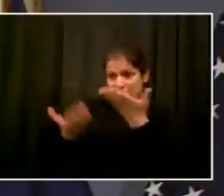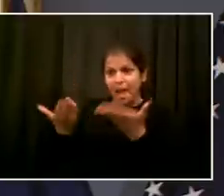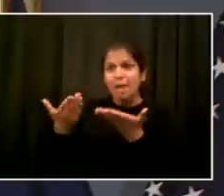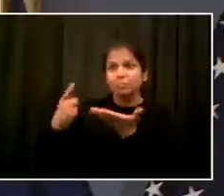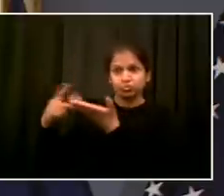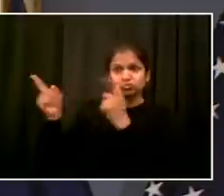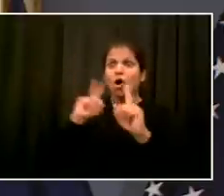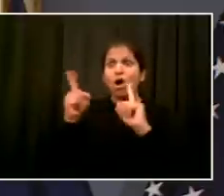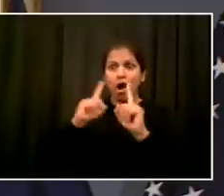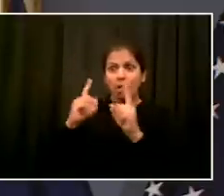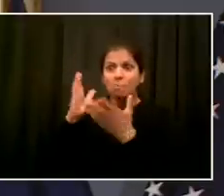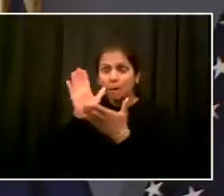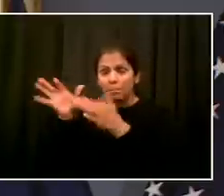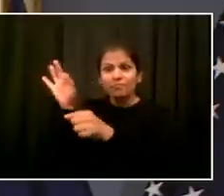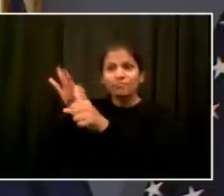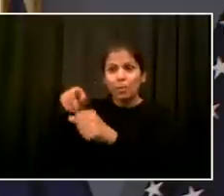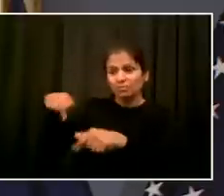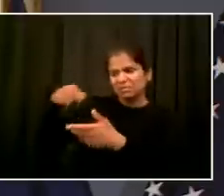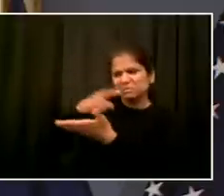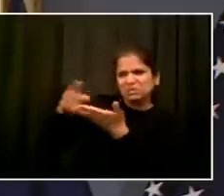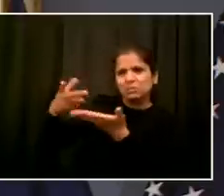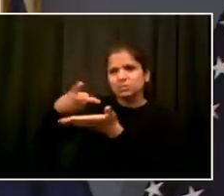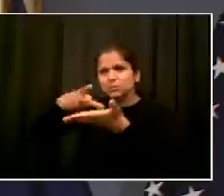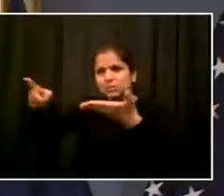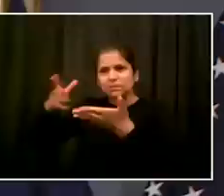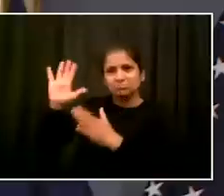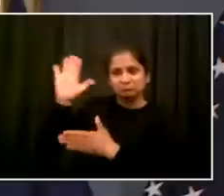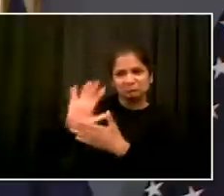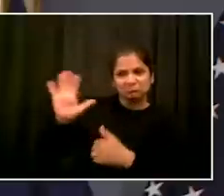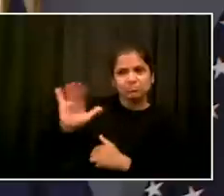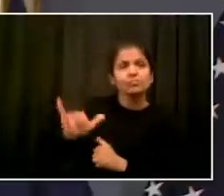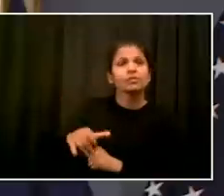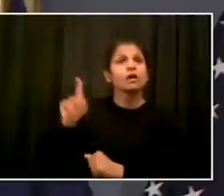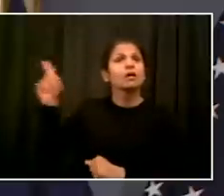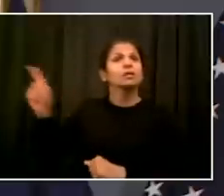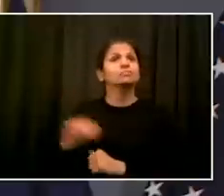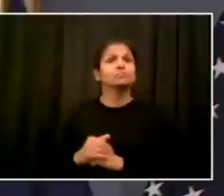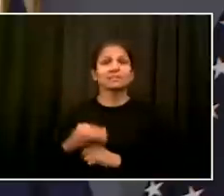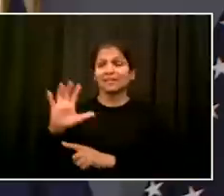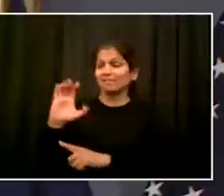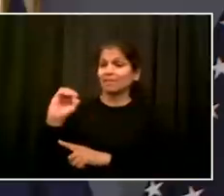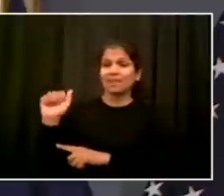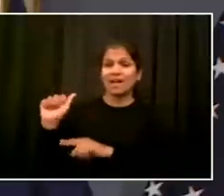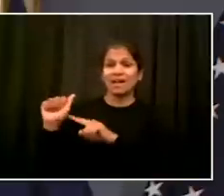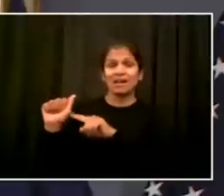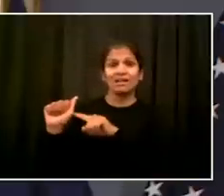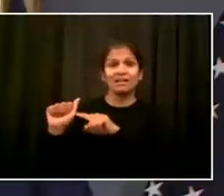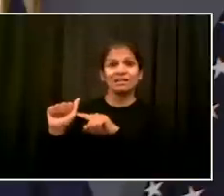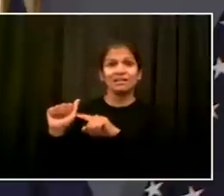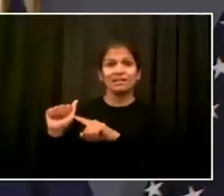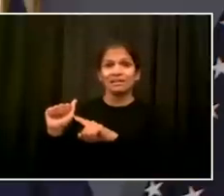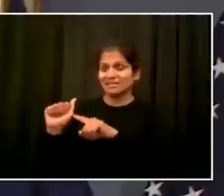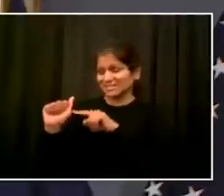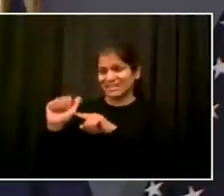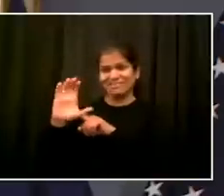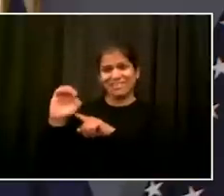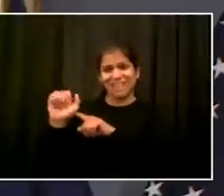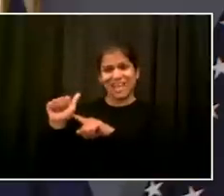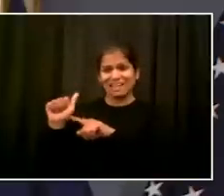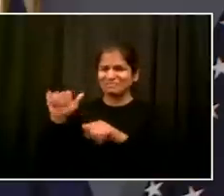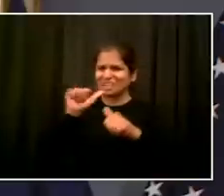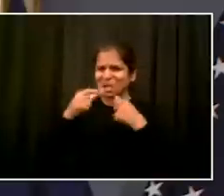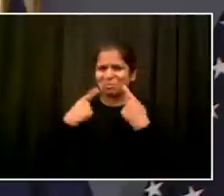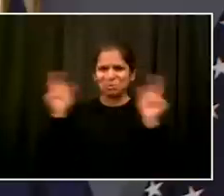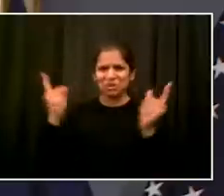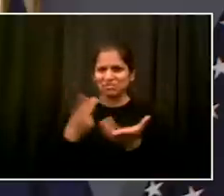law does not work. I've been saying this for years. Our police commissioners have been saying this for years. I do respect the challenges that